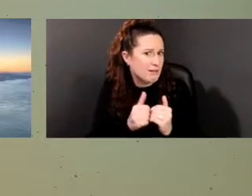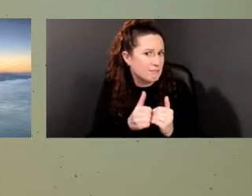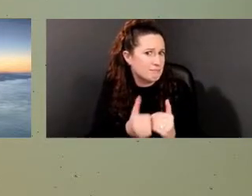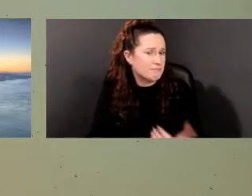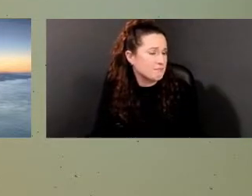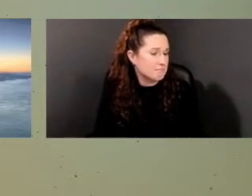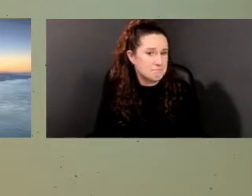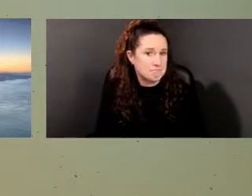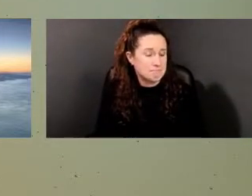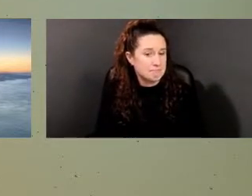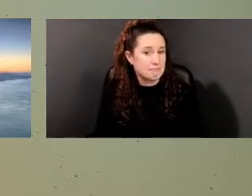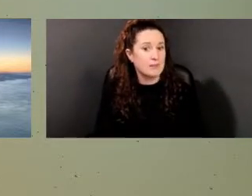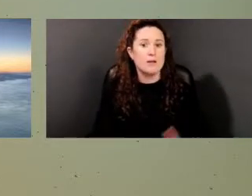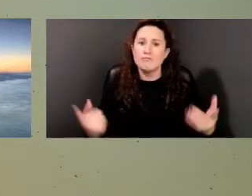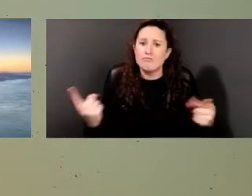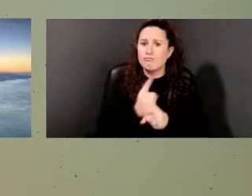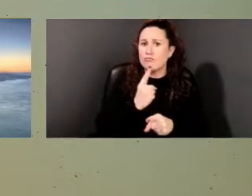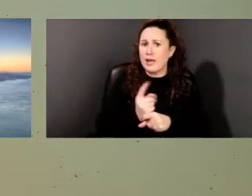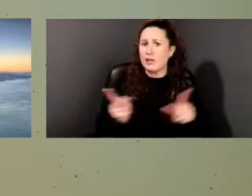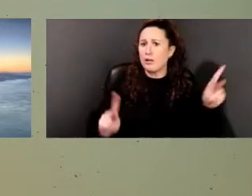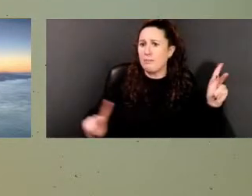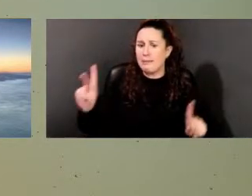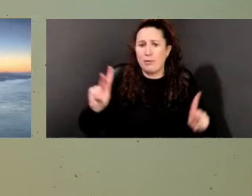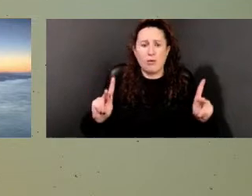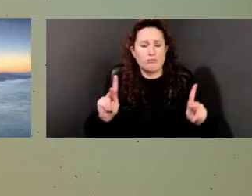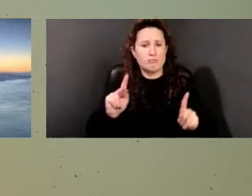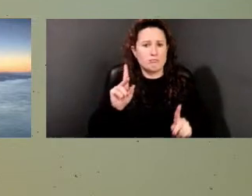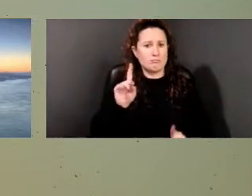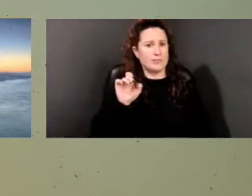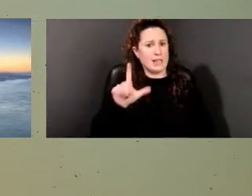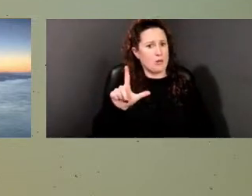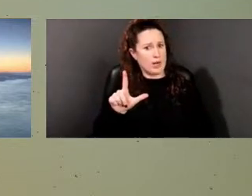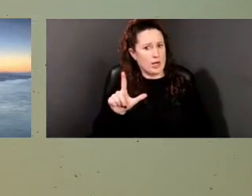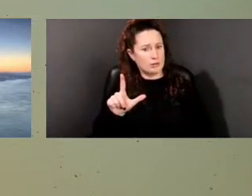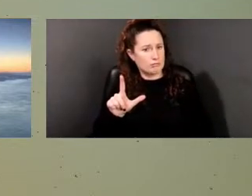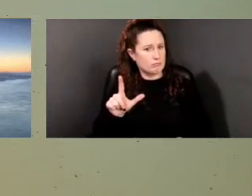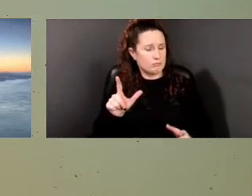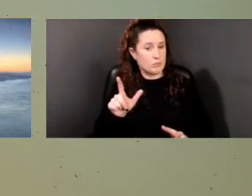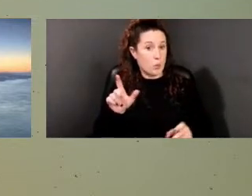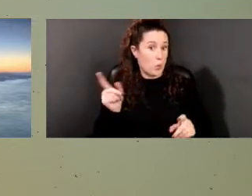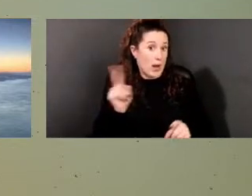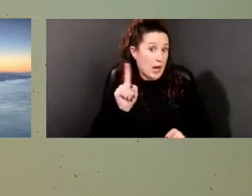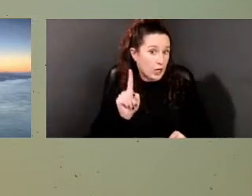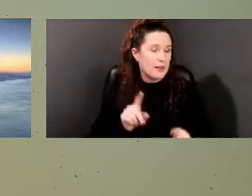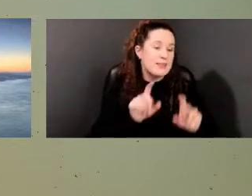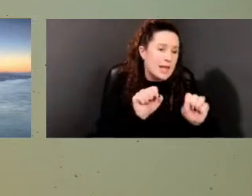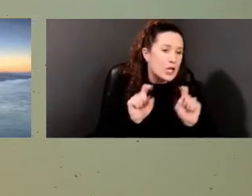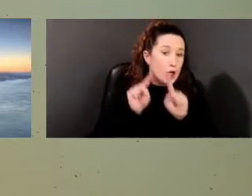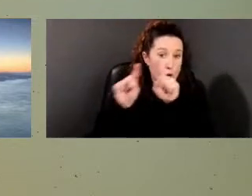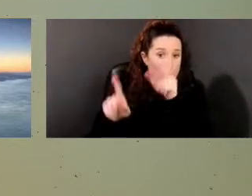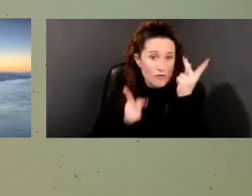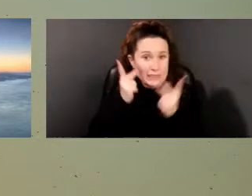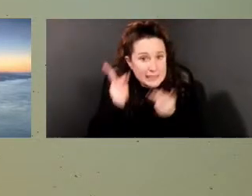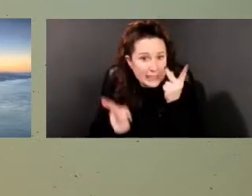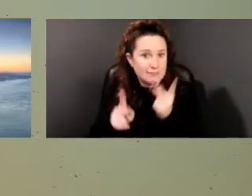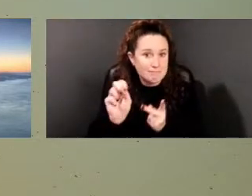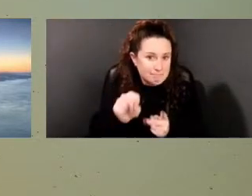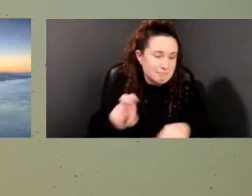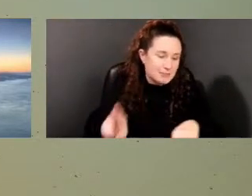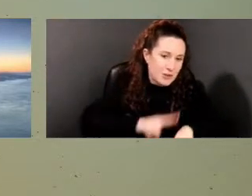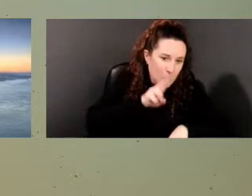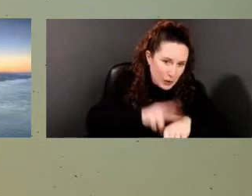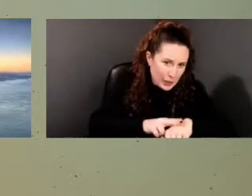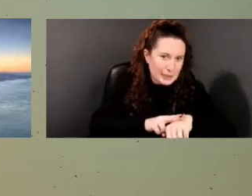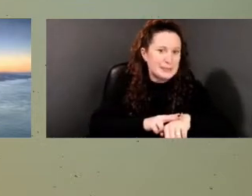Where can ordinary Delawareans, you know, get that kind of information? Obviously coming to visit and seeing